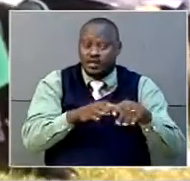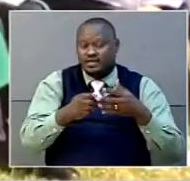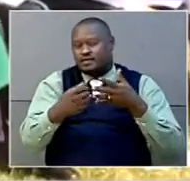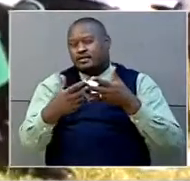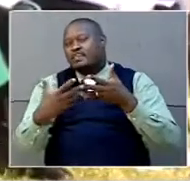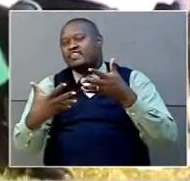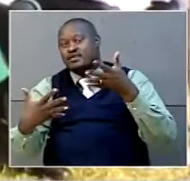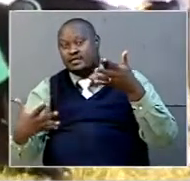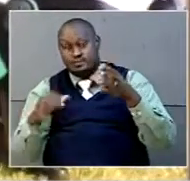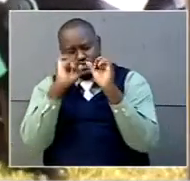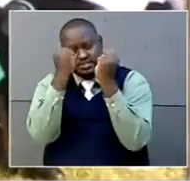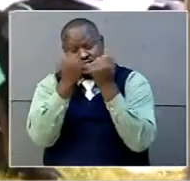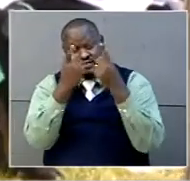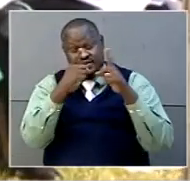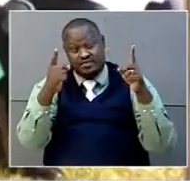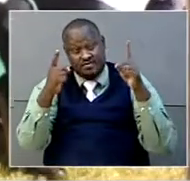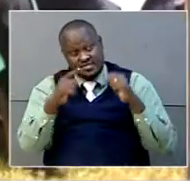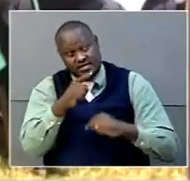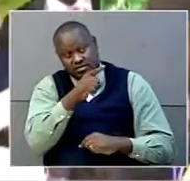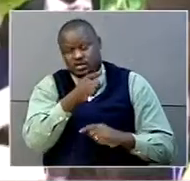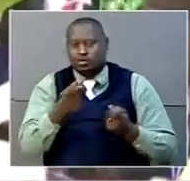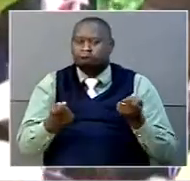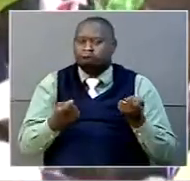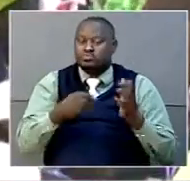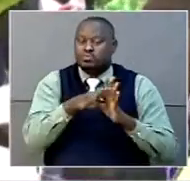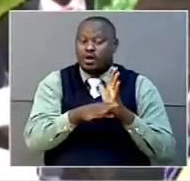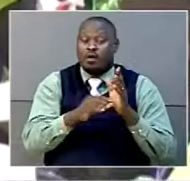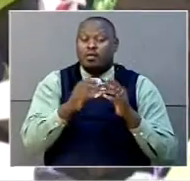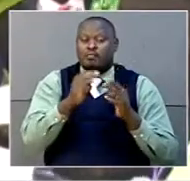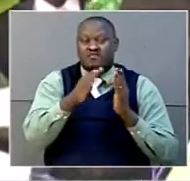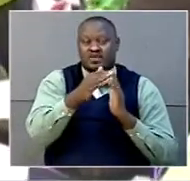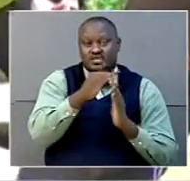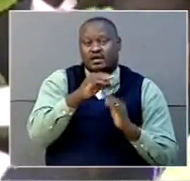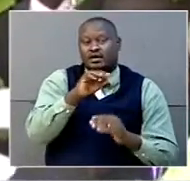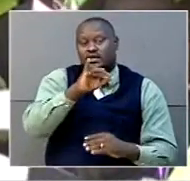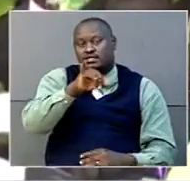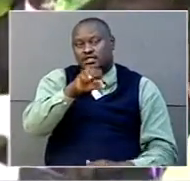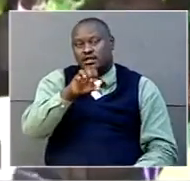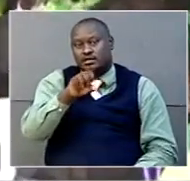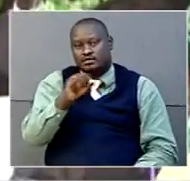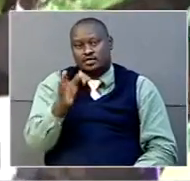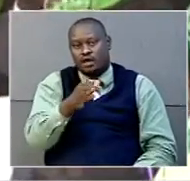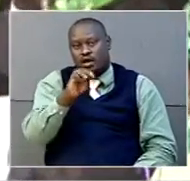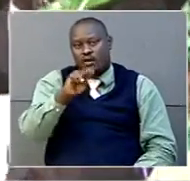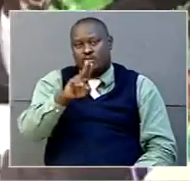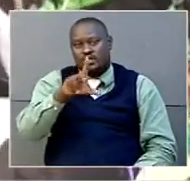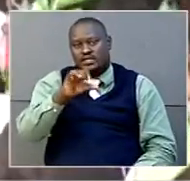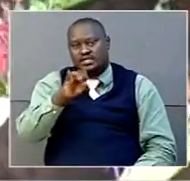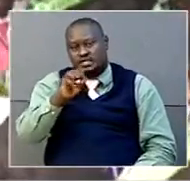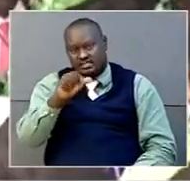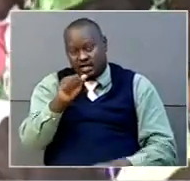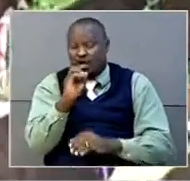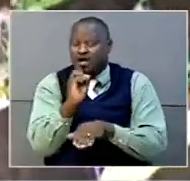disciplines of Chambago University. Presiding over the event, Professor James Moolisa has advised proprietors of higher learning